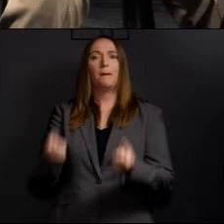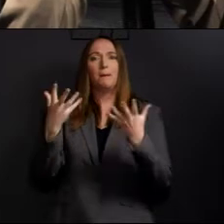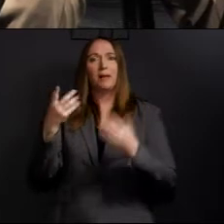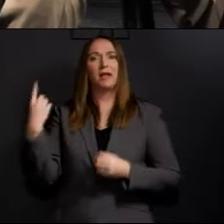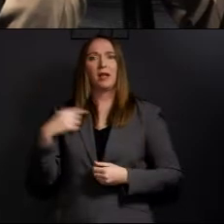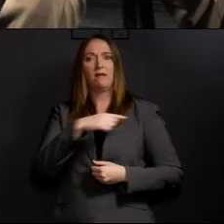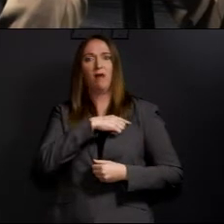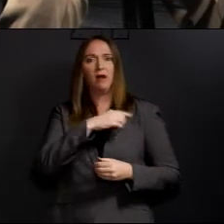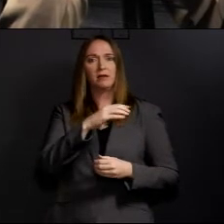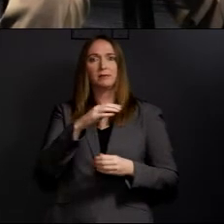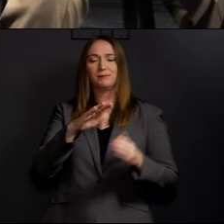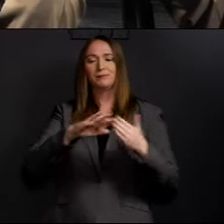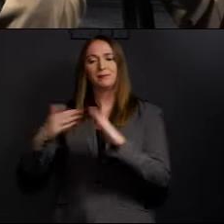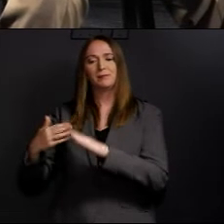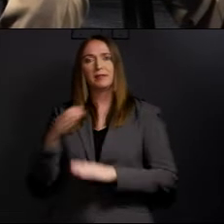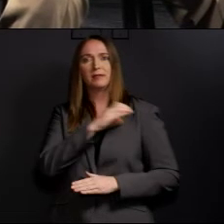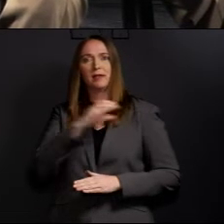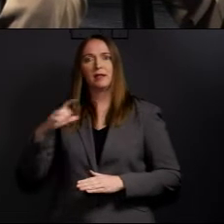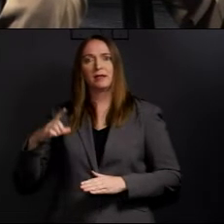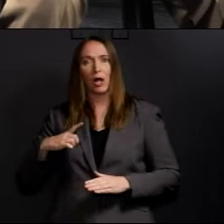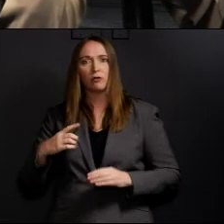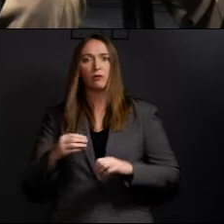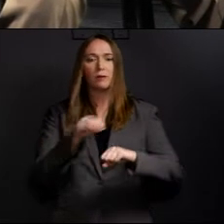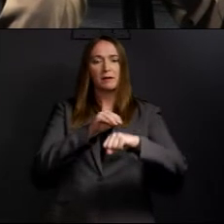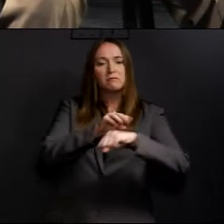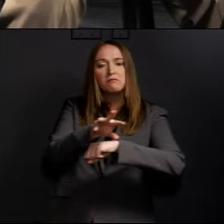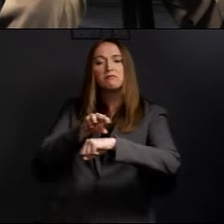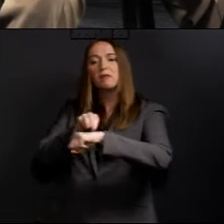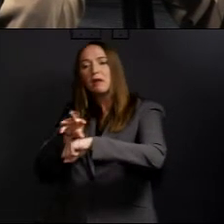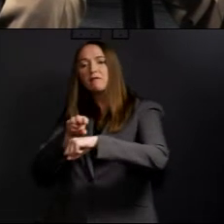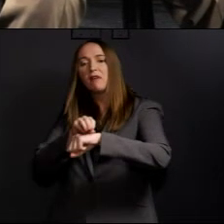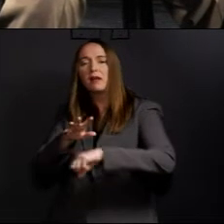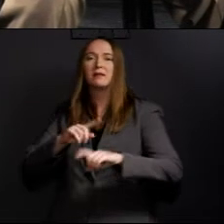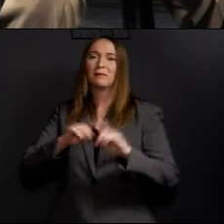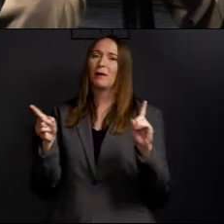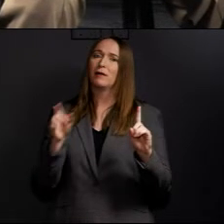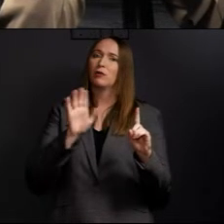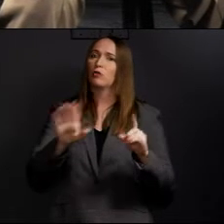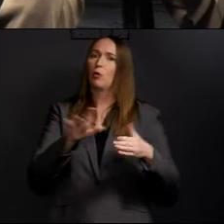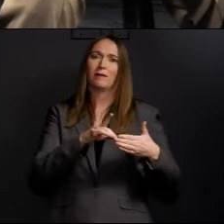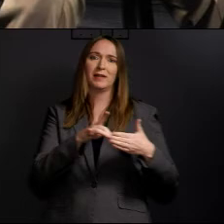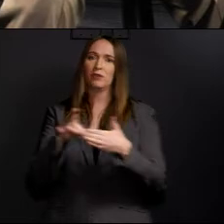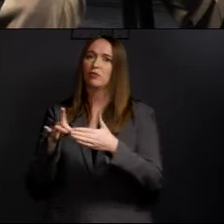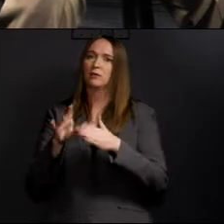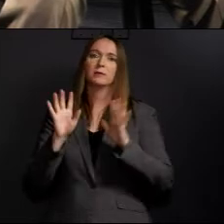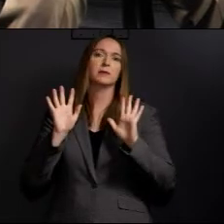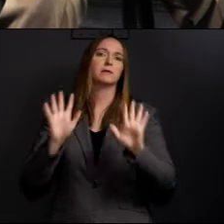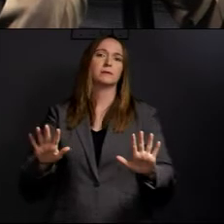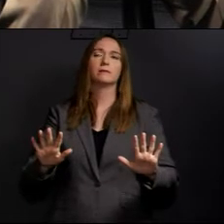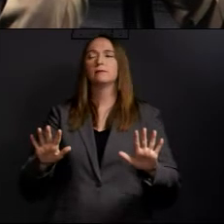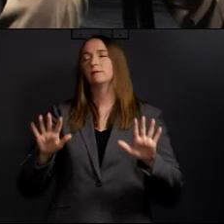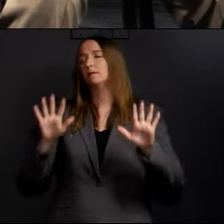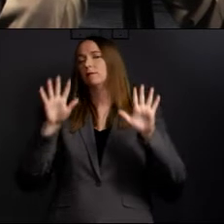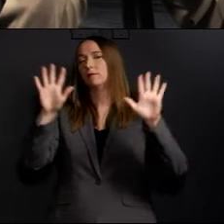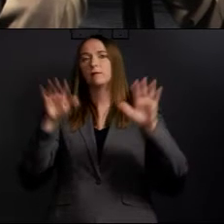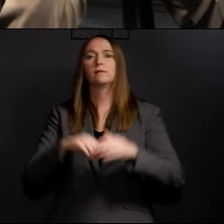as we've advised, but your leadership has been critical to helping Fort Worth and helping the